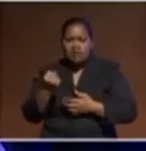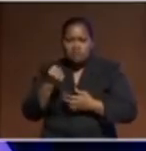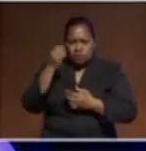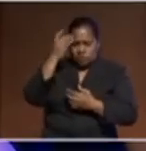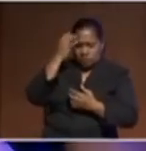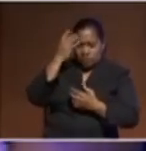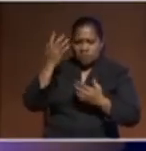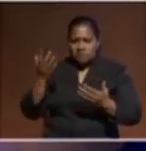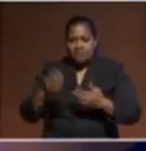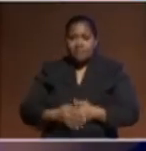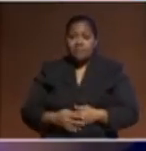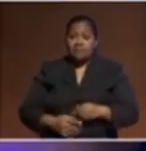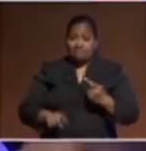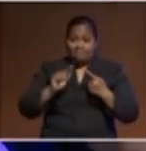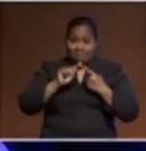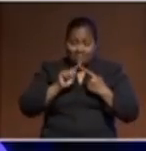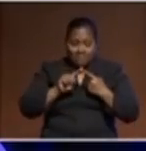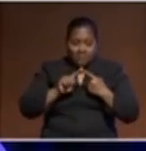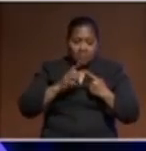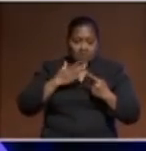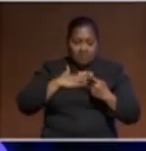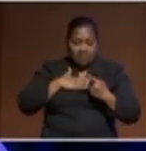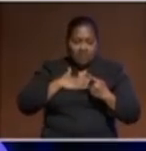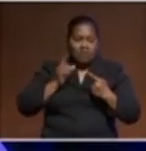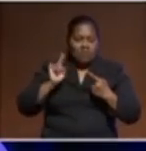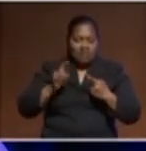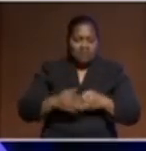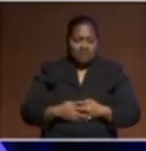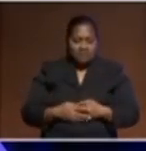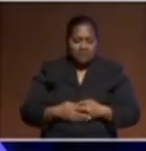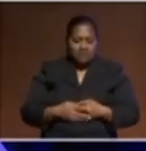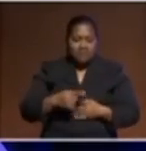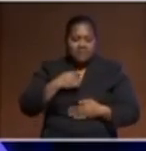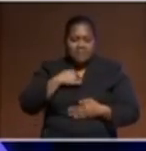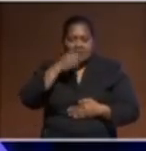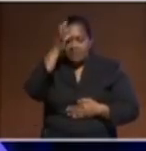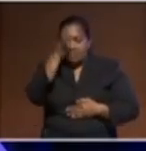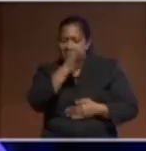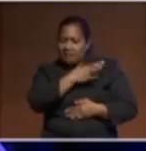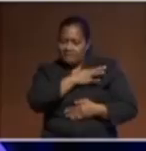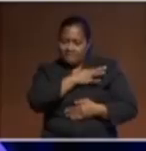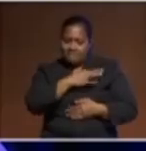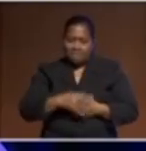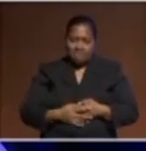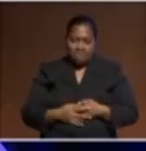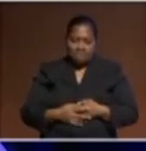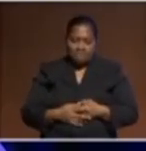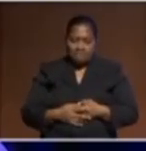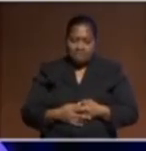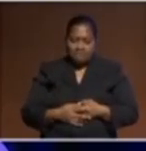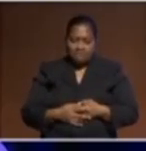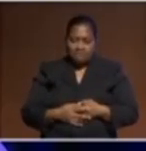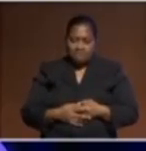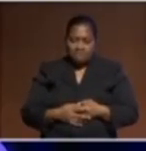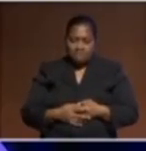slightly separate to the question of regionalism, but one of my reflections is, I believe that we should be much more willing as leaders to speak openly about